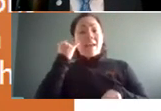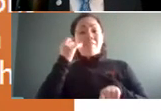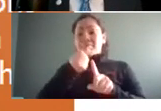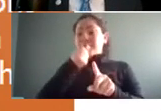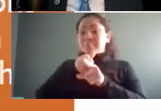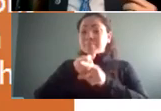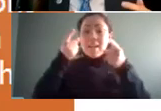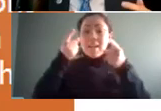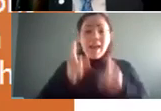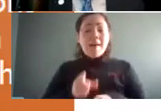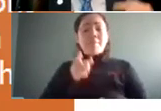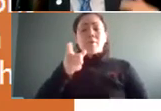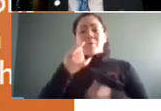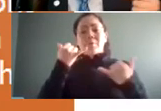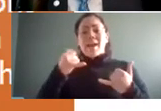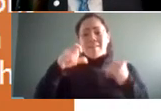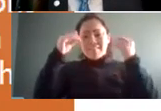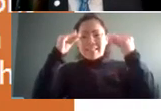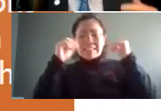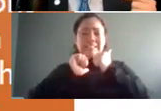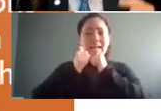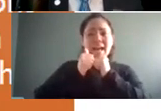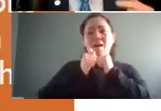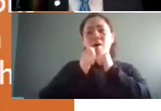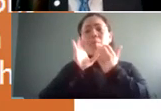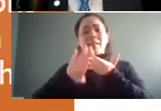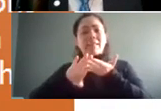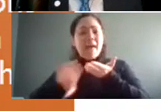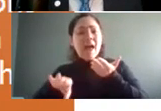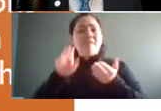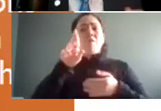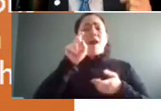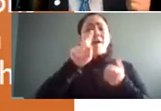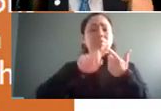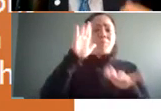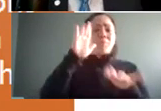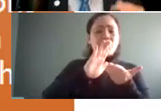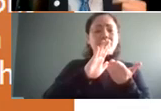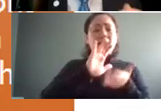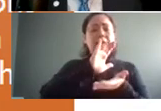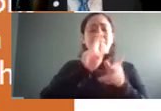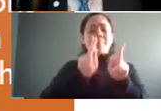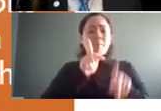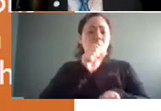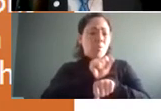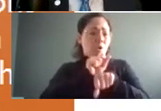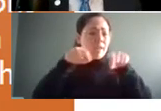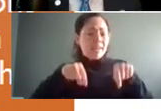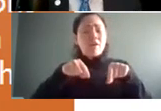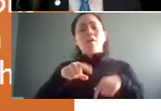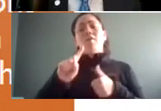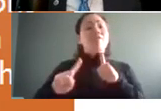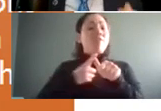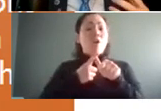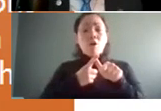situation where you're starting to think about having to lay off or having a reduction in force the first thing that you want to do is you want